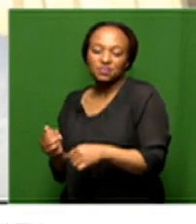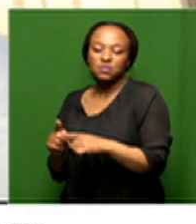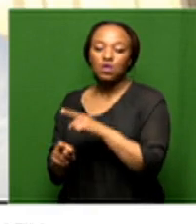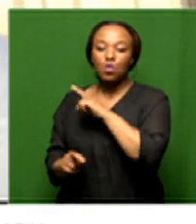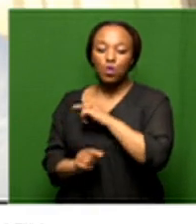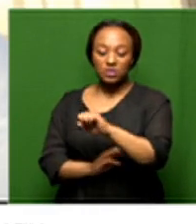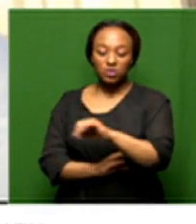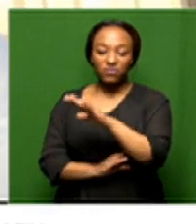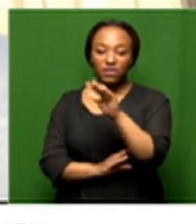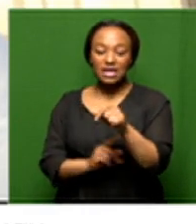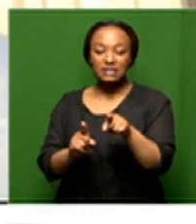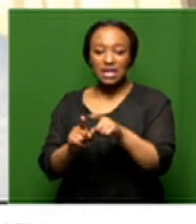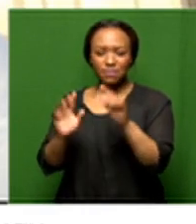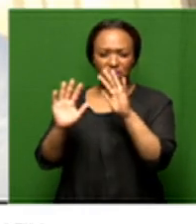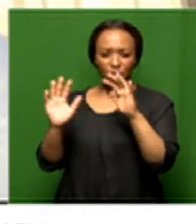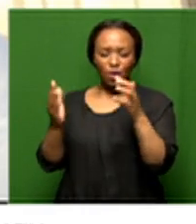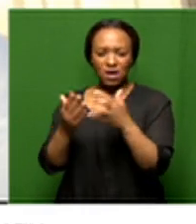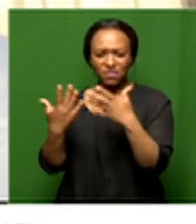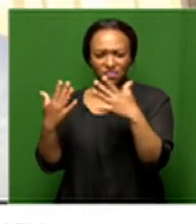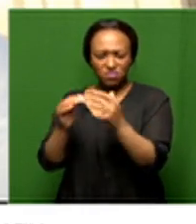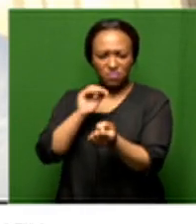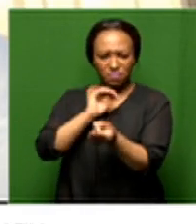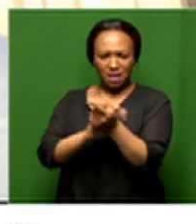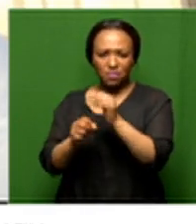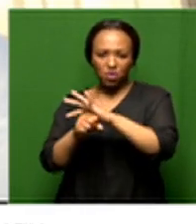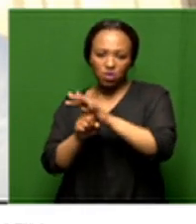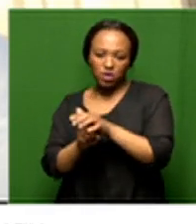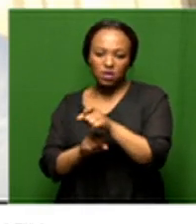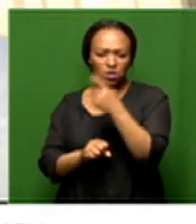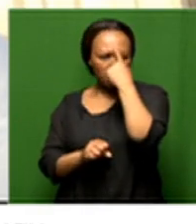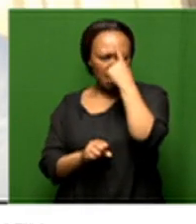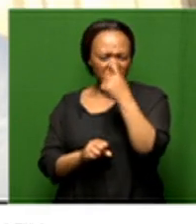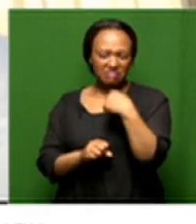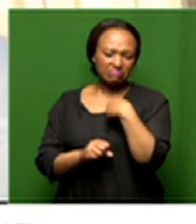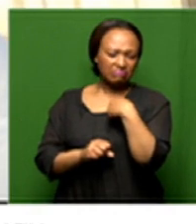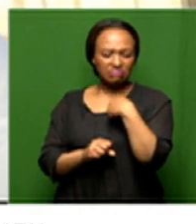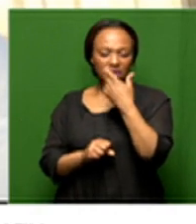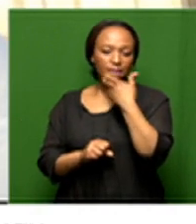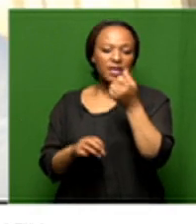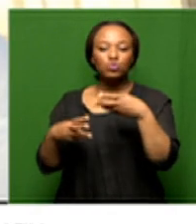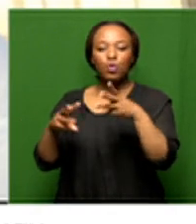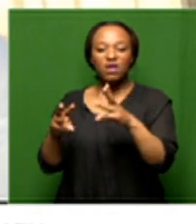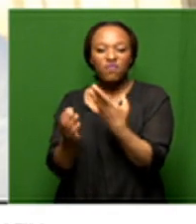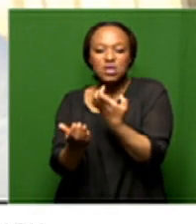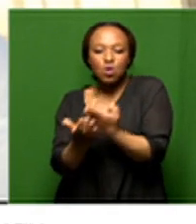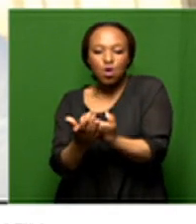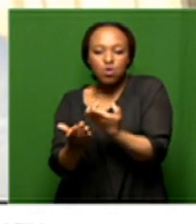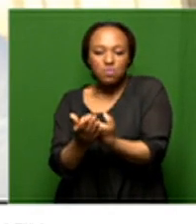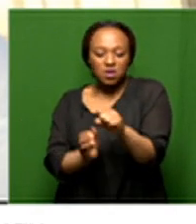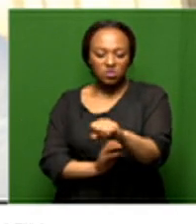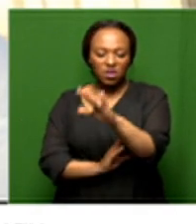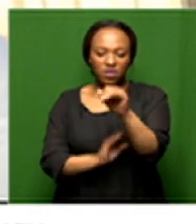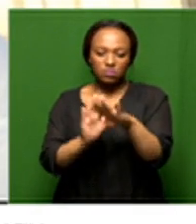south africa and the world has been going through during this pandemic what do you believe is the best way to get the south african economy